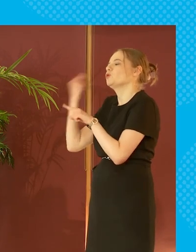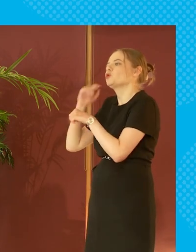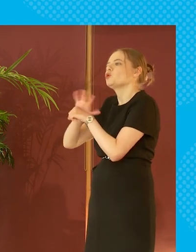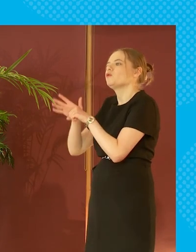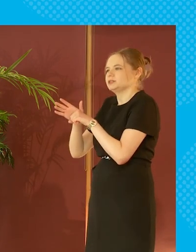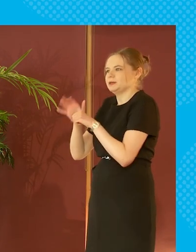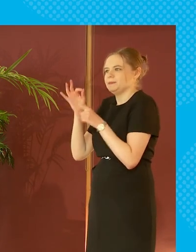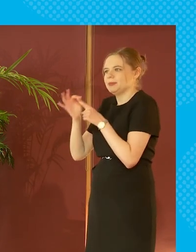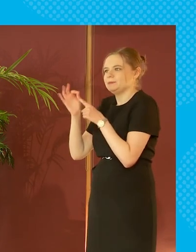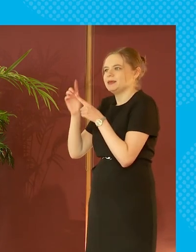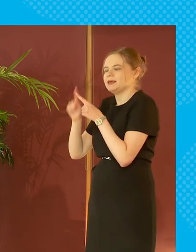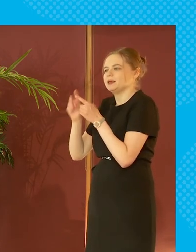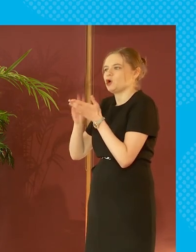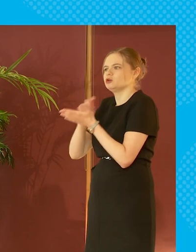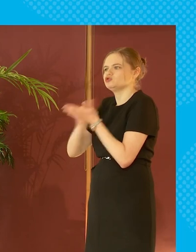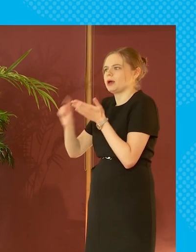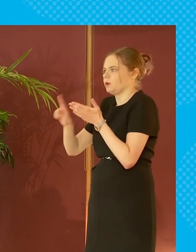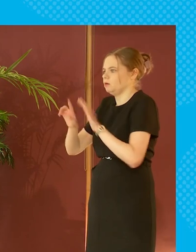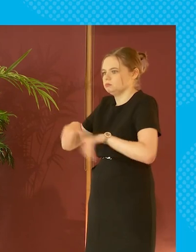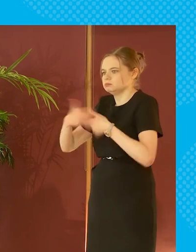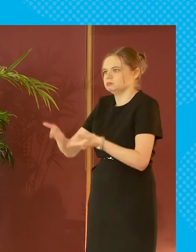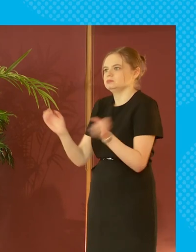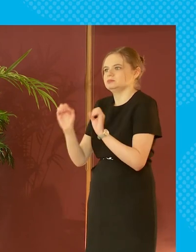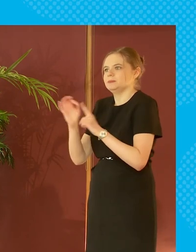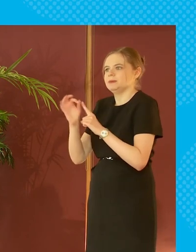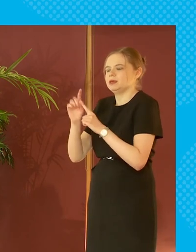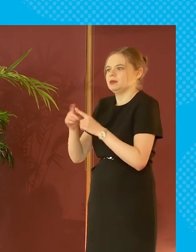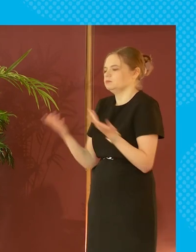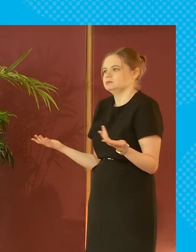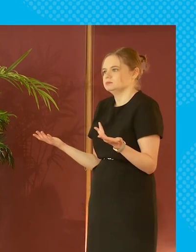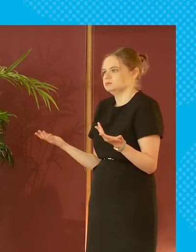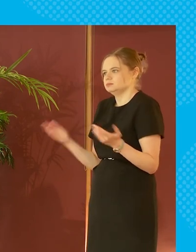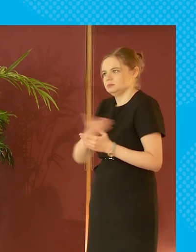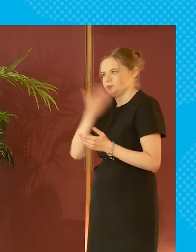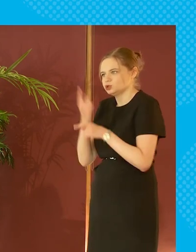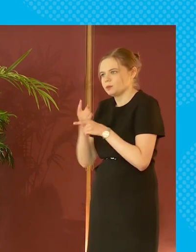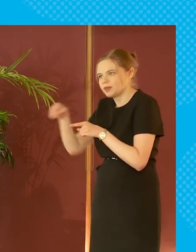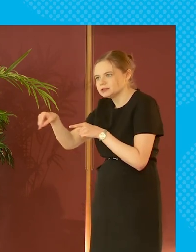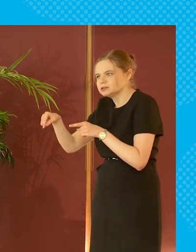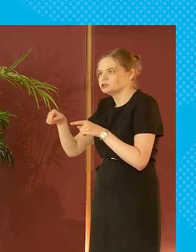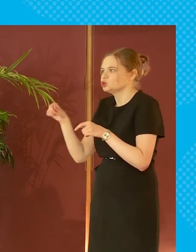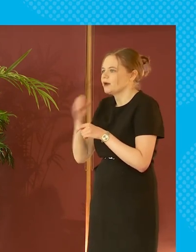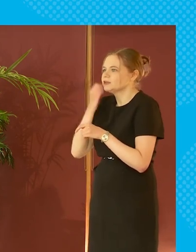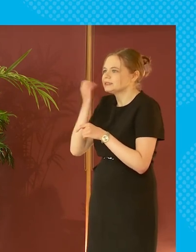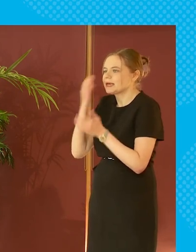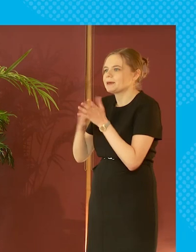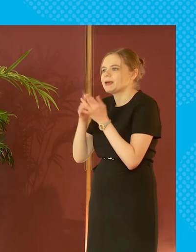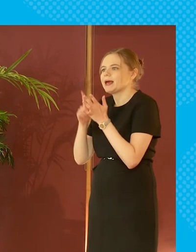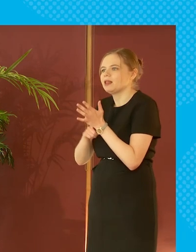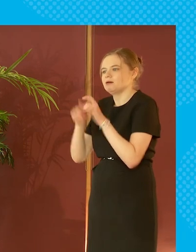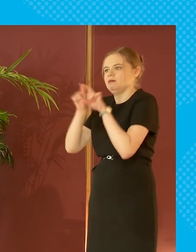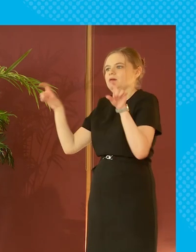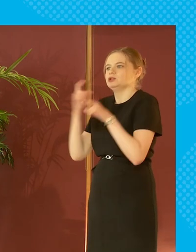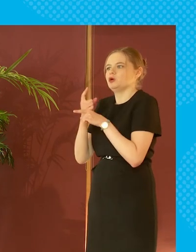for ppe contracts that never delivered any working ppe you know all of these where's where's the daily mail headline about that